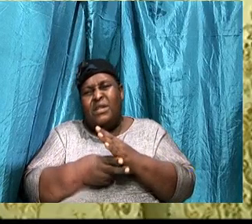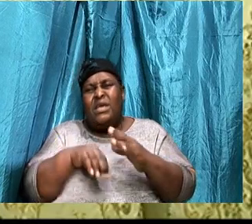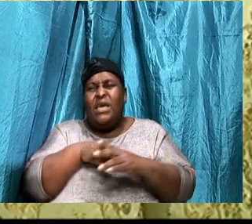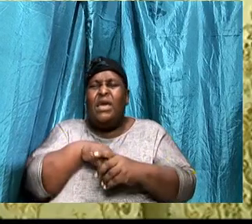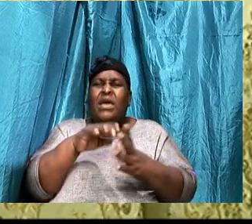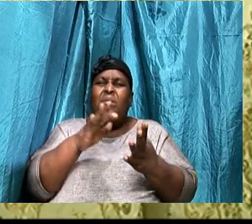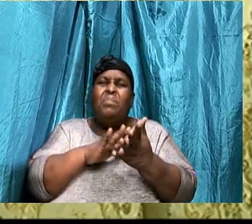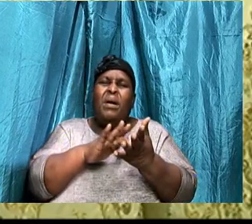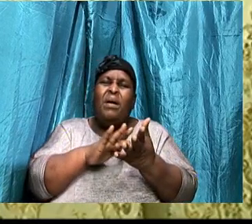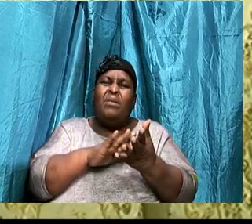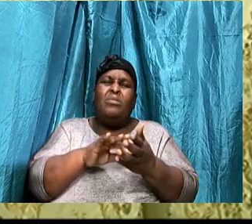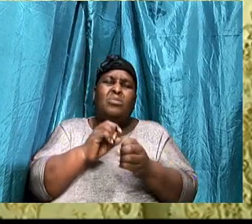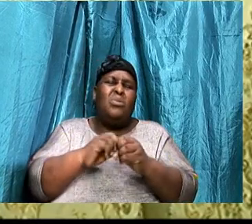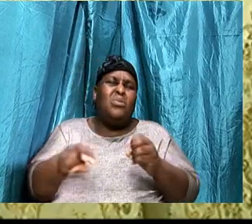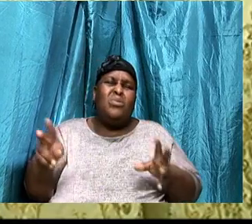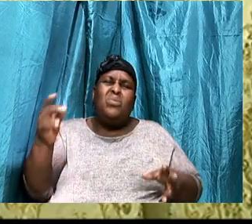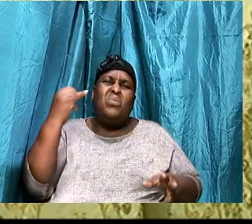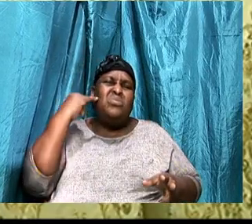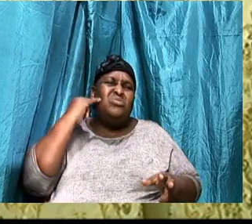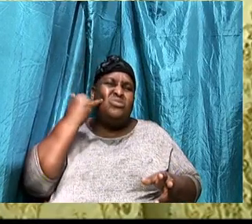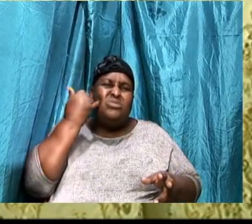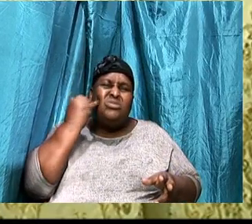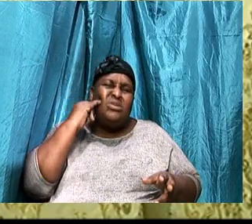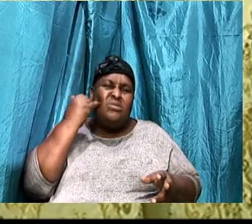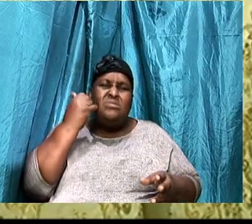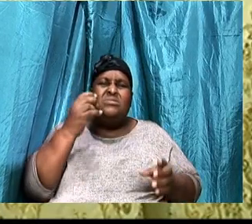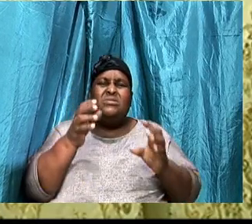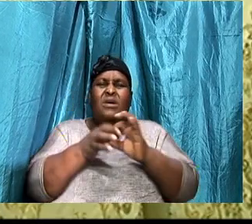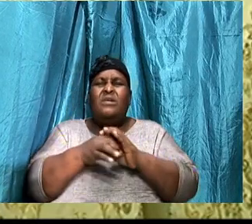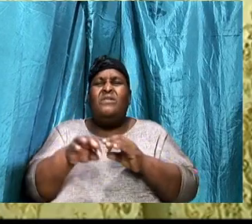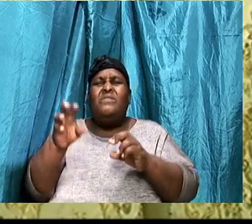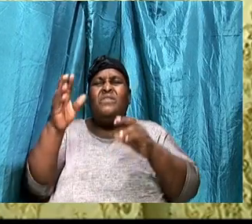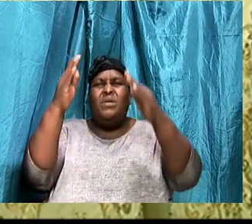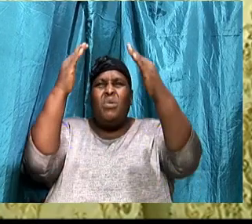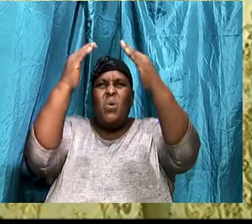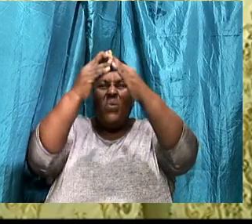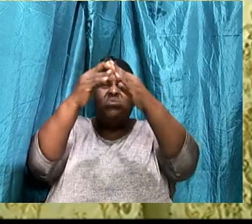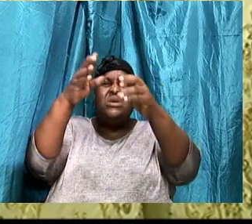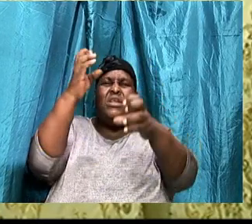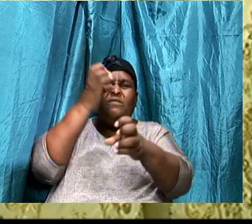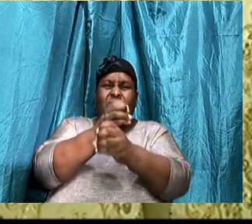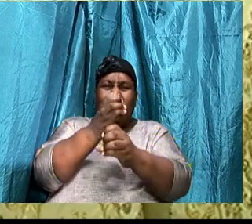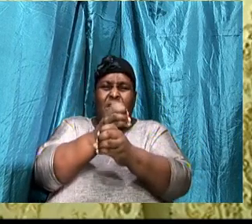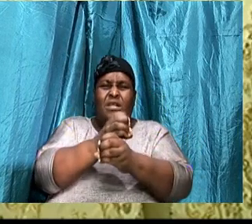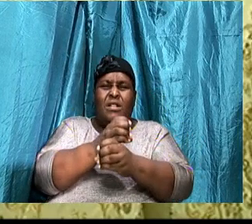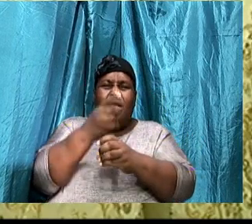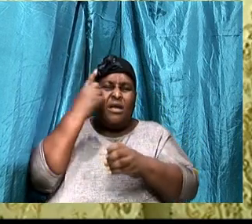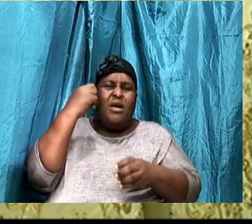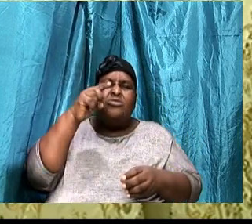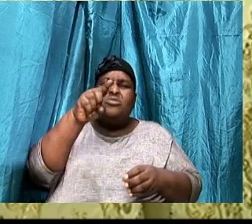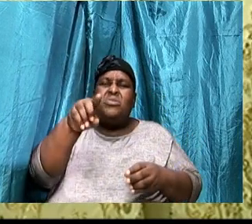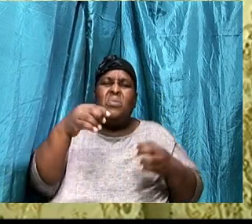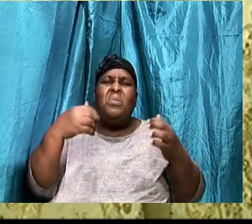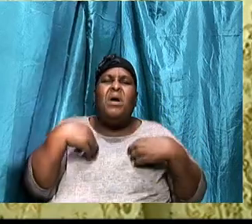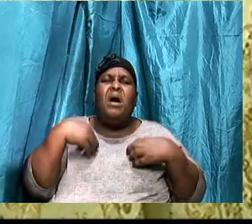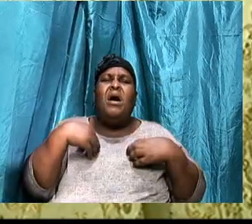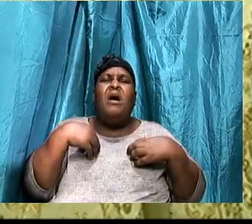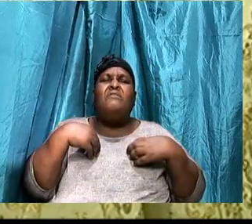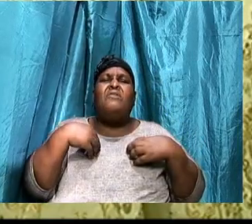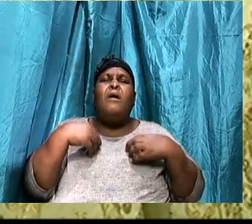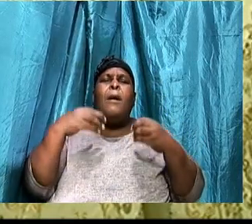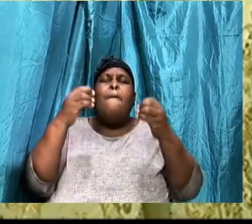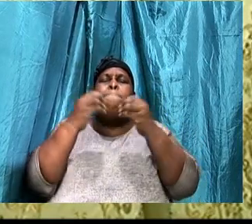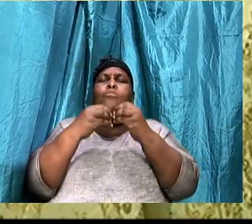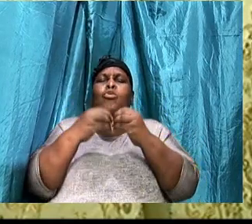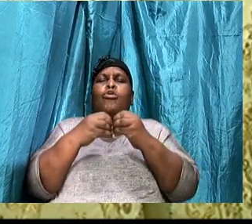Hallelujah, Because you have, Something far more valuable, You are blessed, Far more